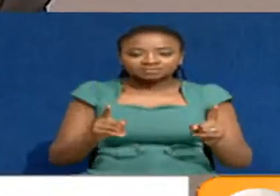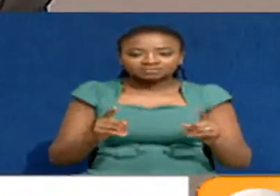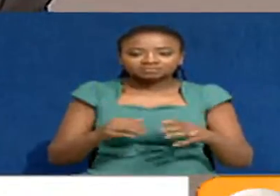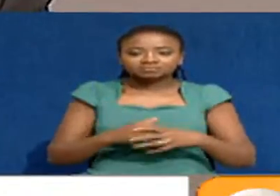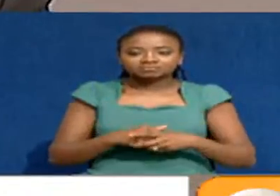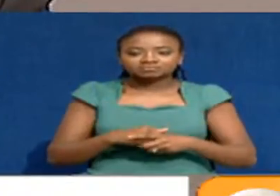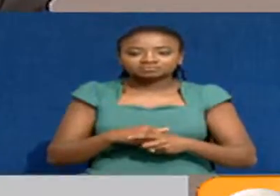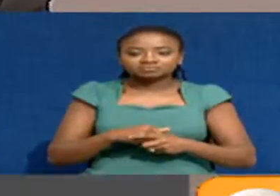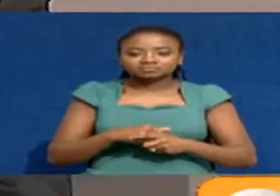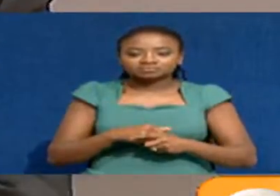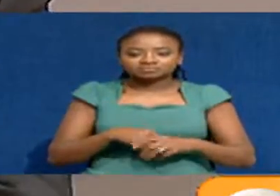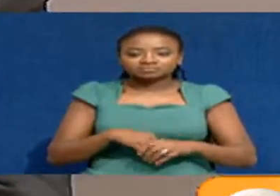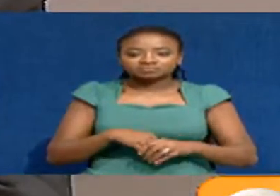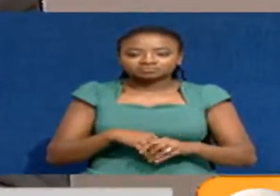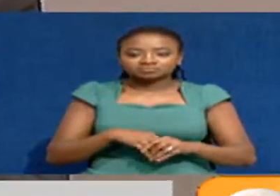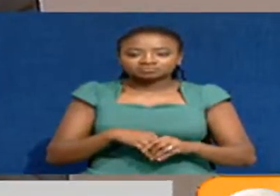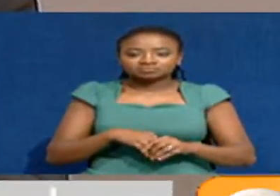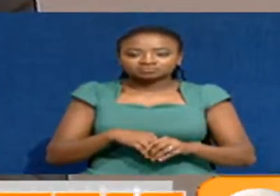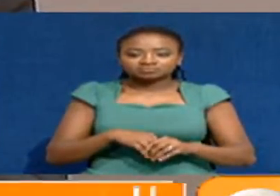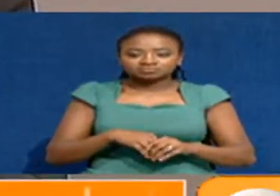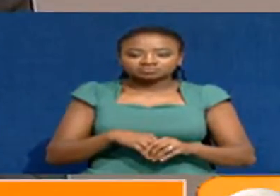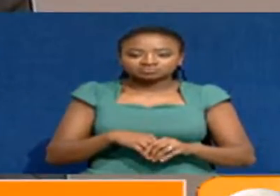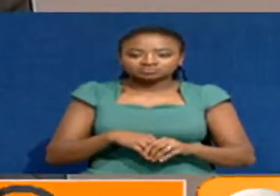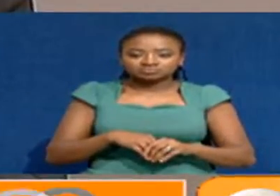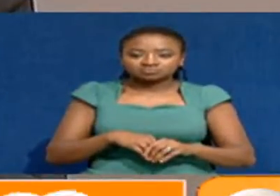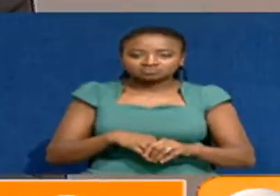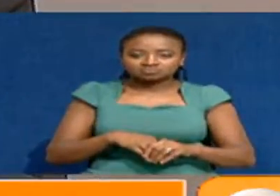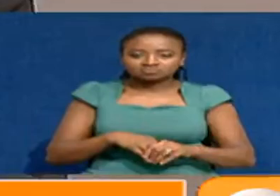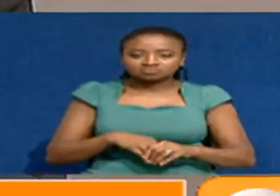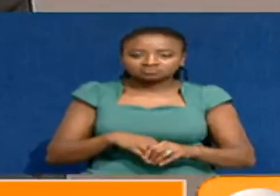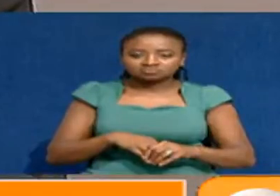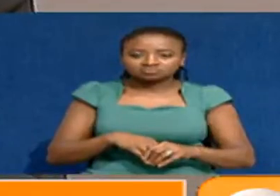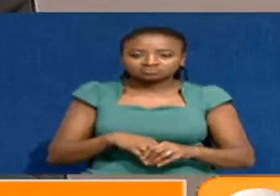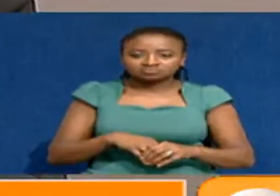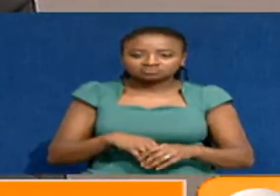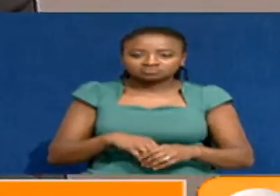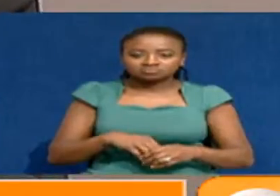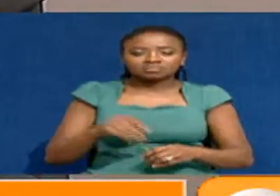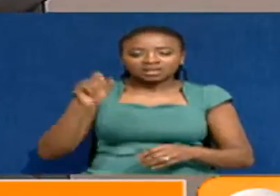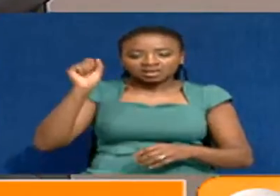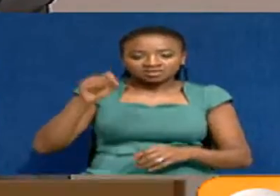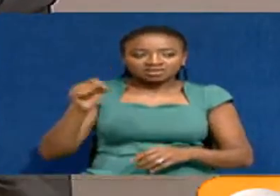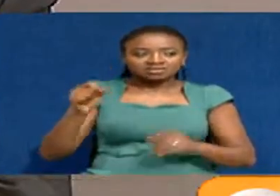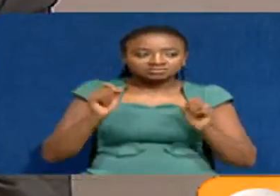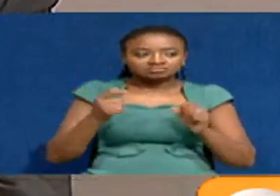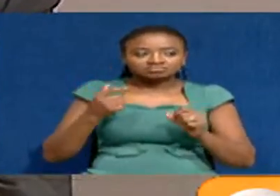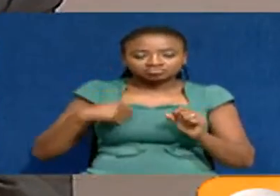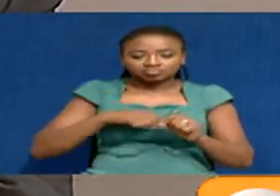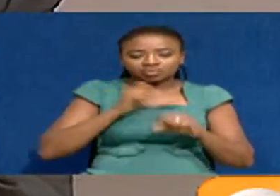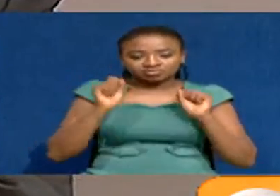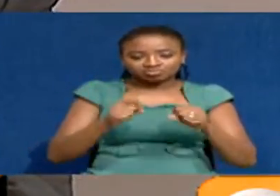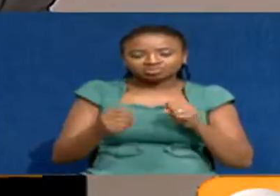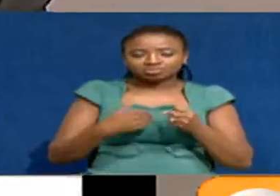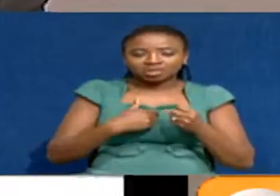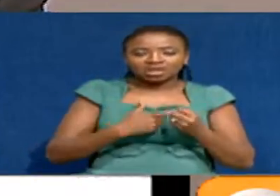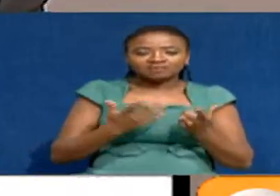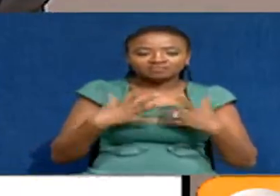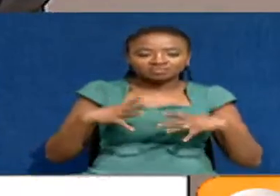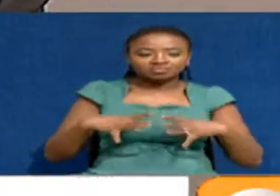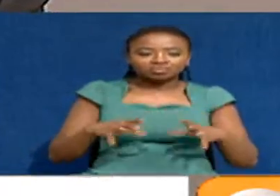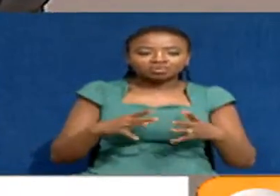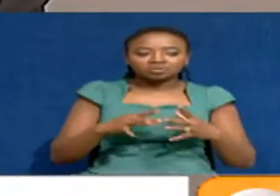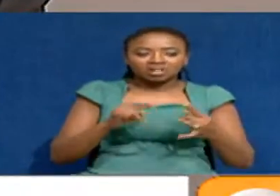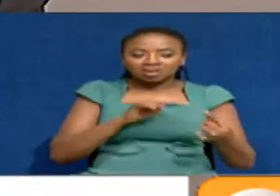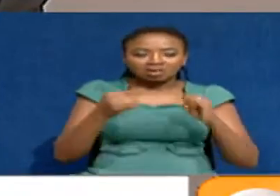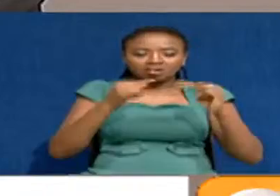Finally. Yes, we can have people causing mayhem in this country if we extend the term of